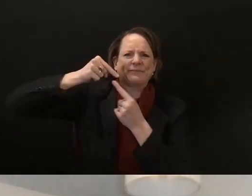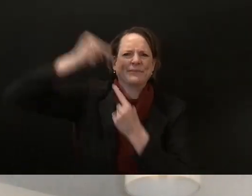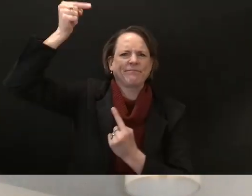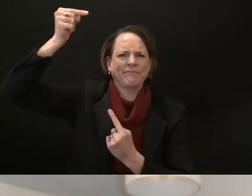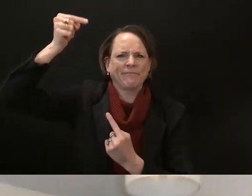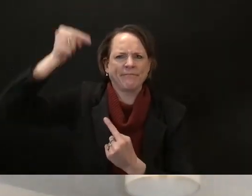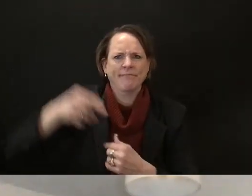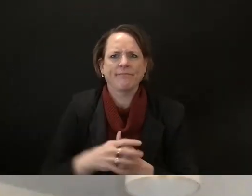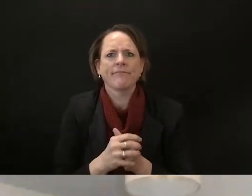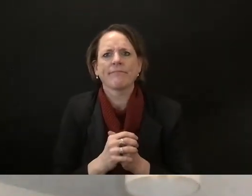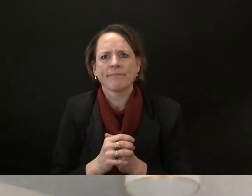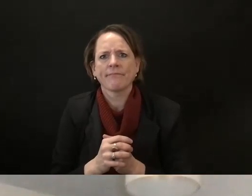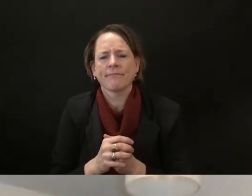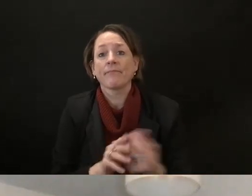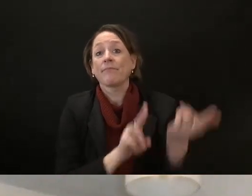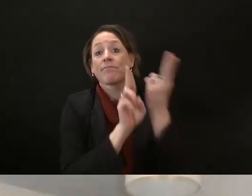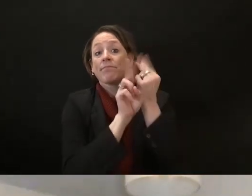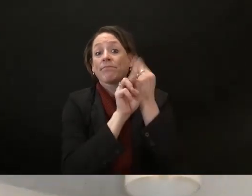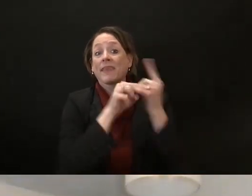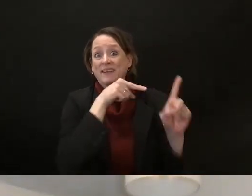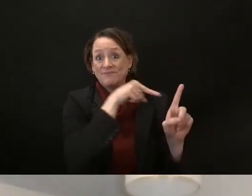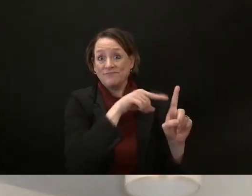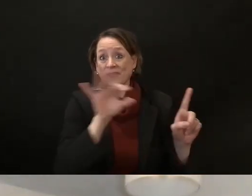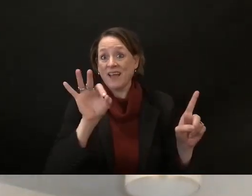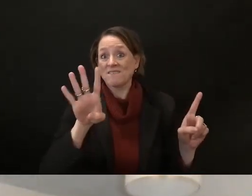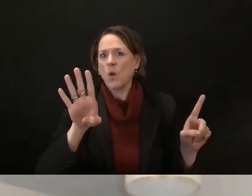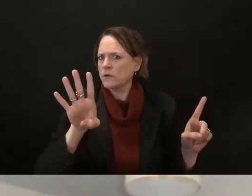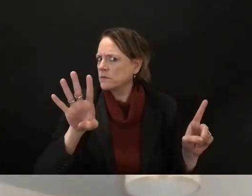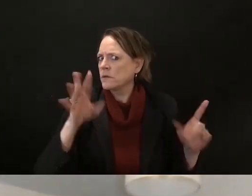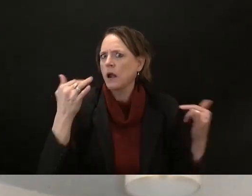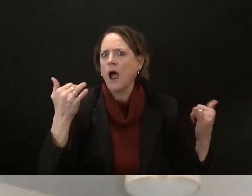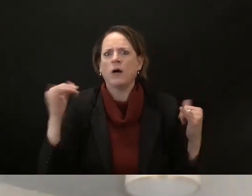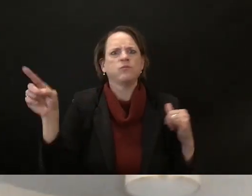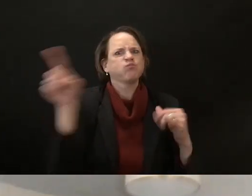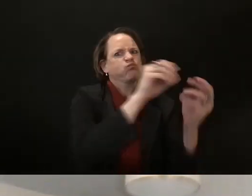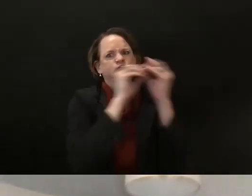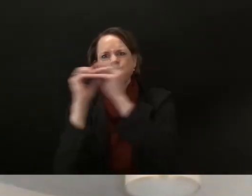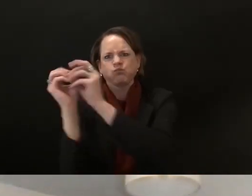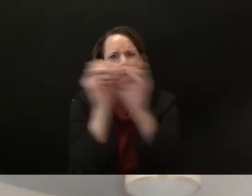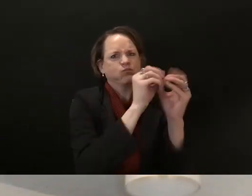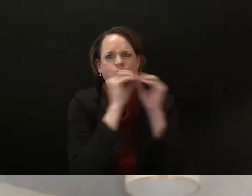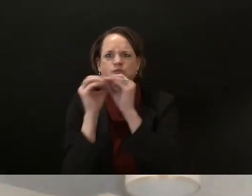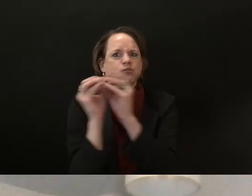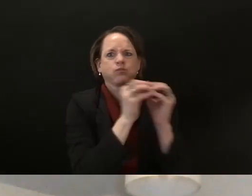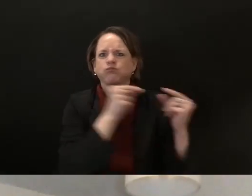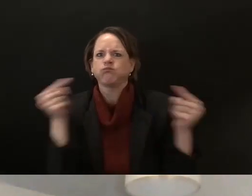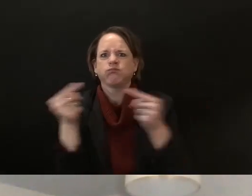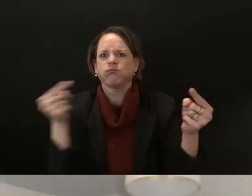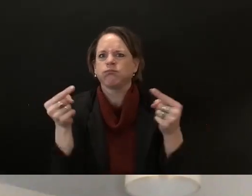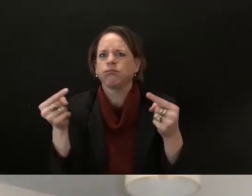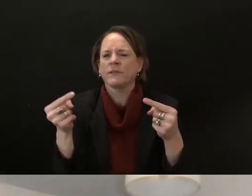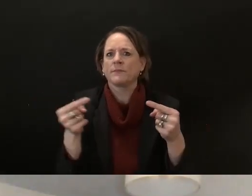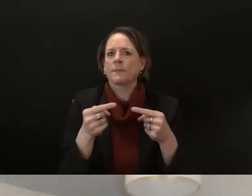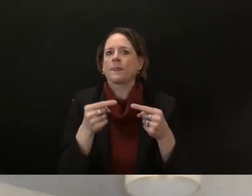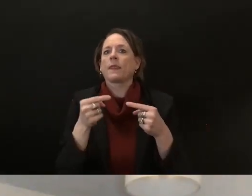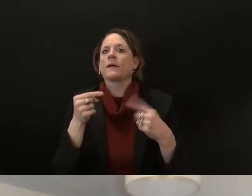benefits people outside milwaukee who are zipping through milwaukee uh while our bus system bridges local streets that are in desperate need of